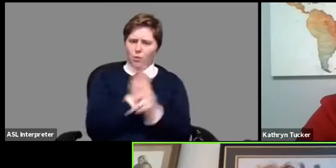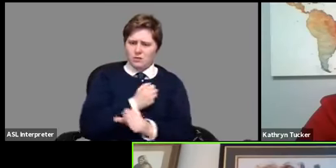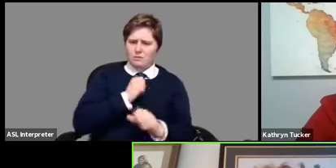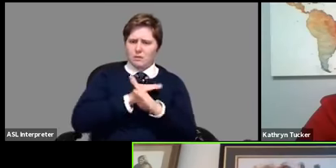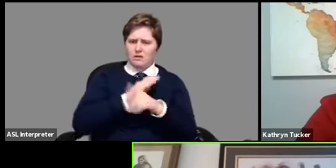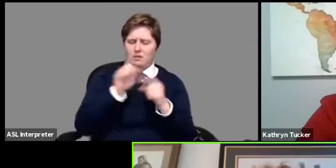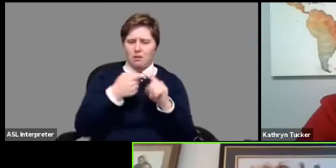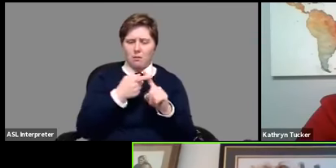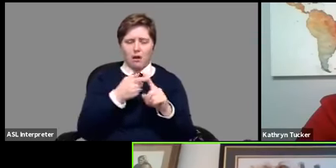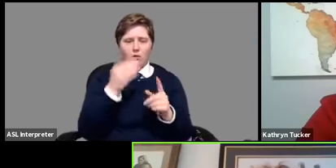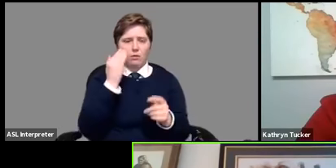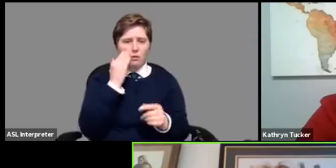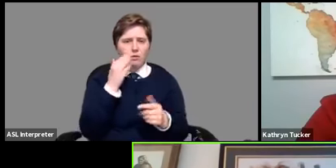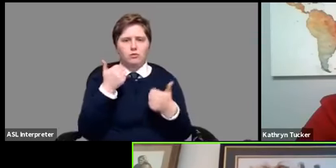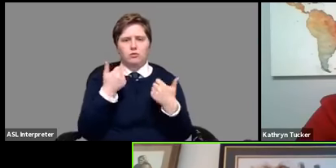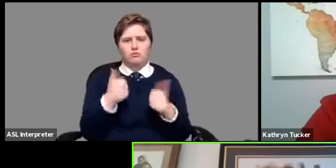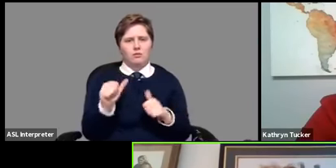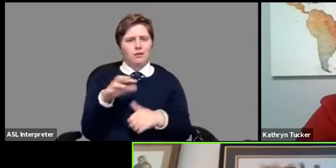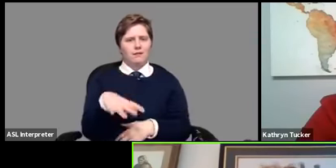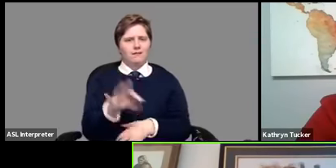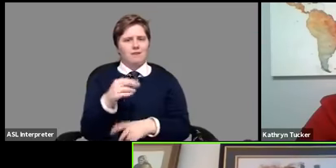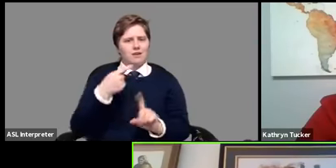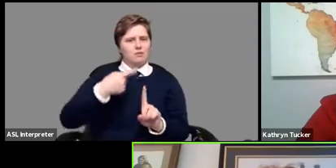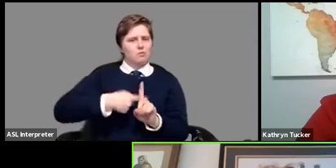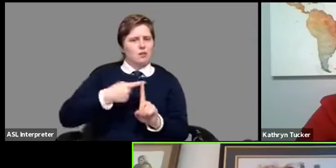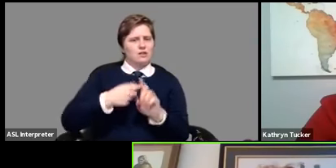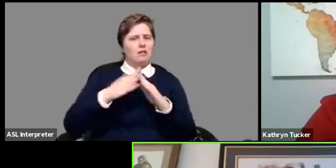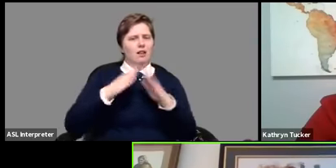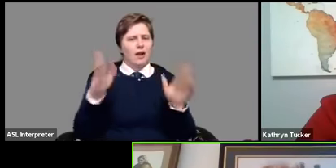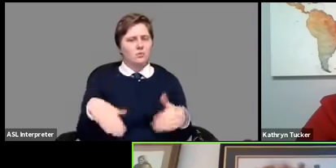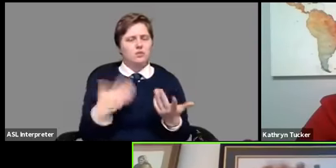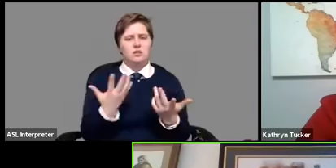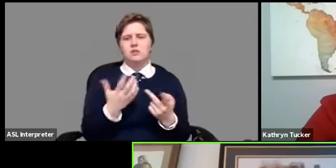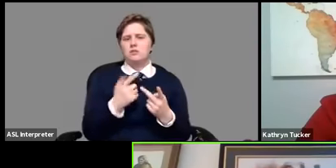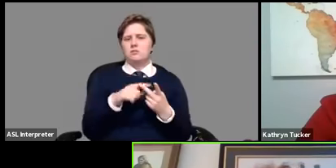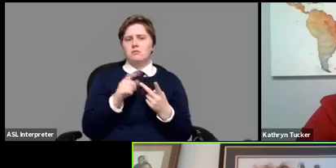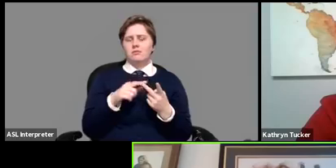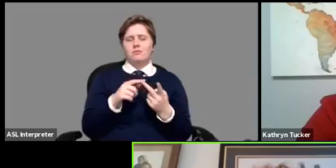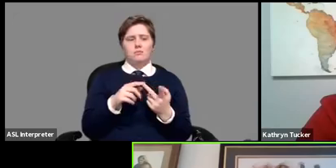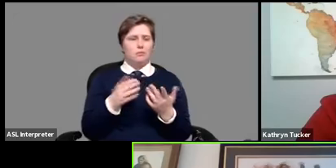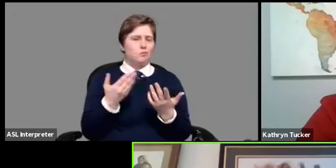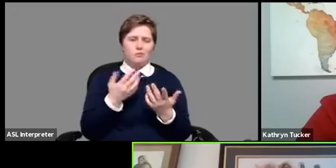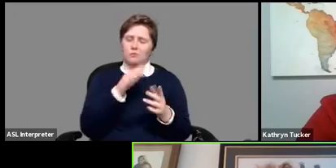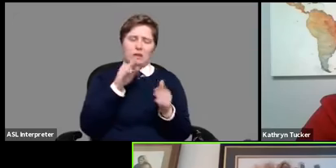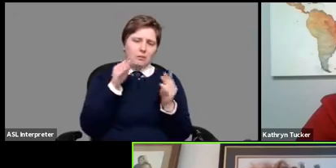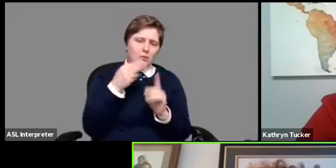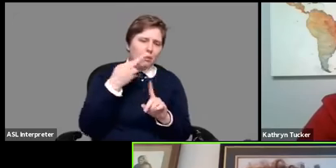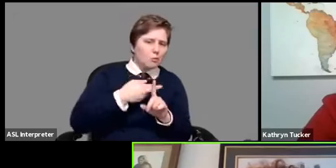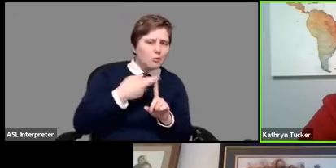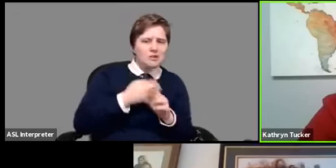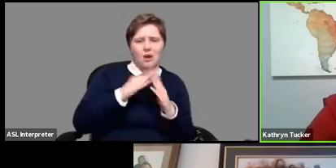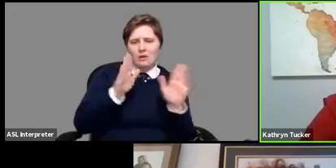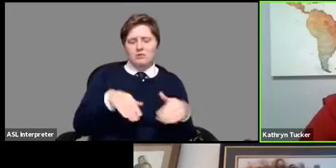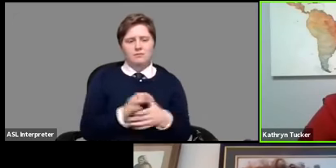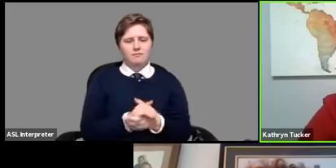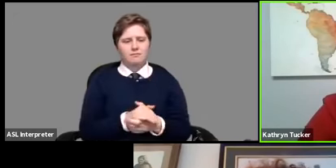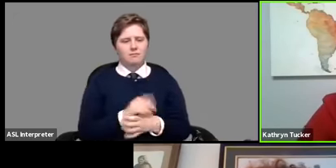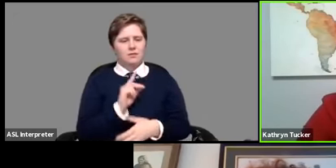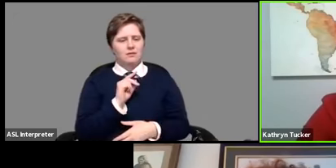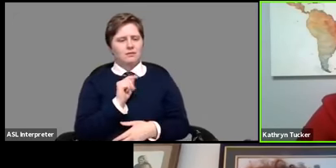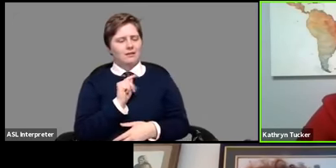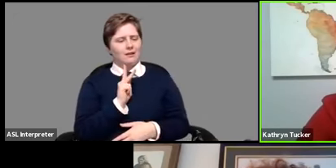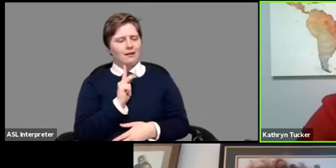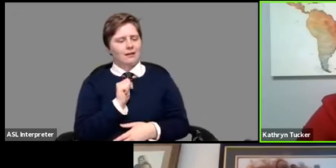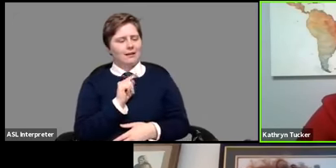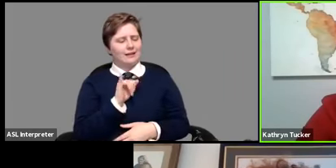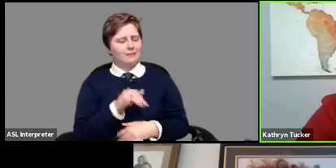like trying to find um rental housing or primarily rental housing um i think that you